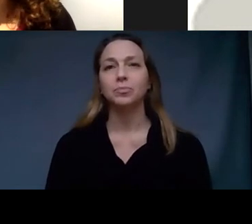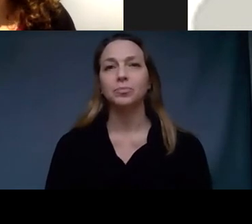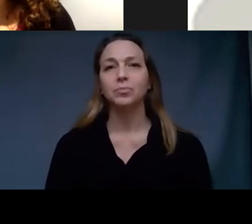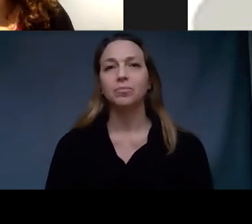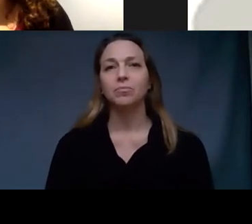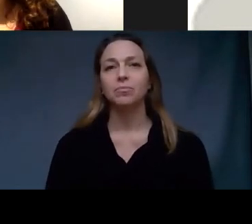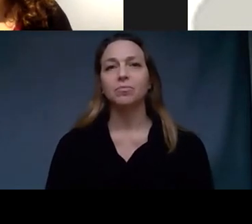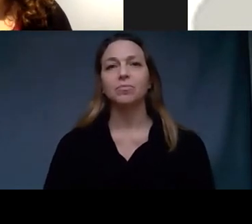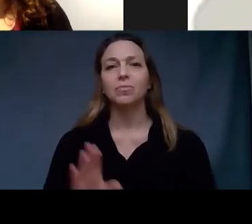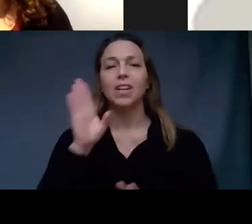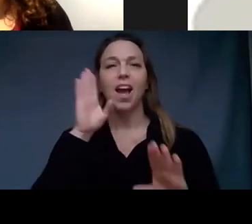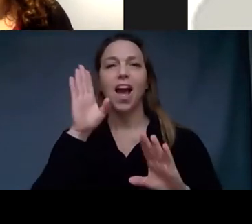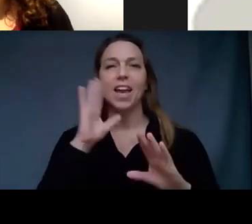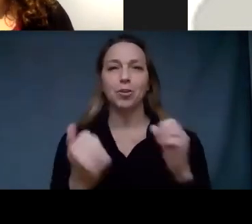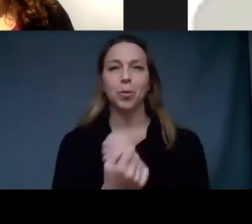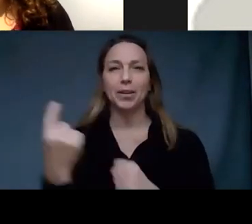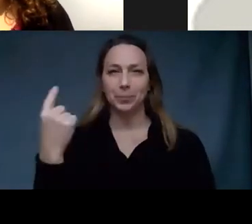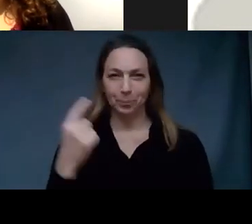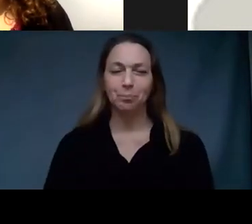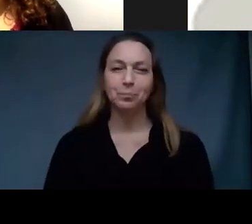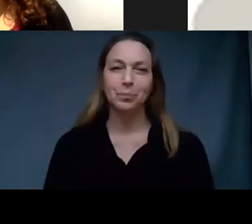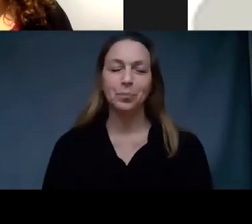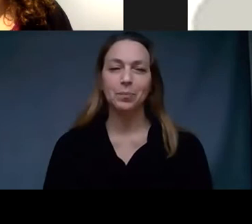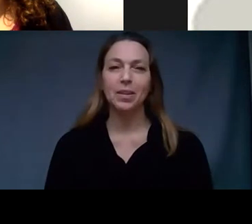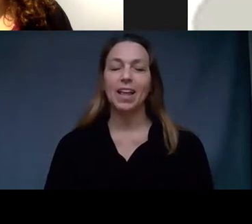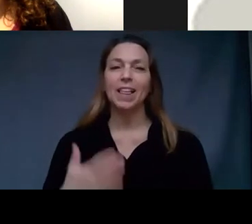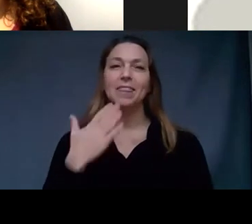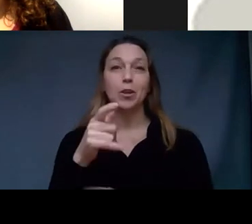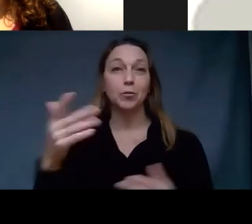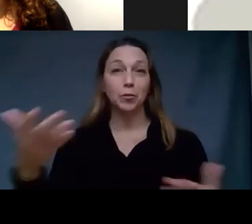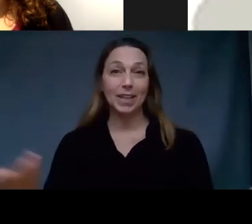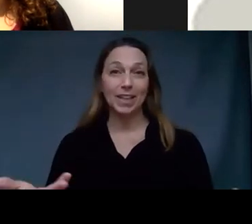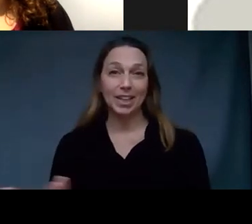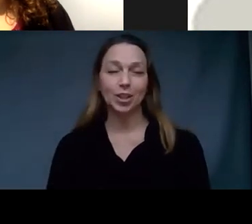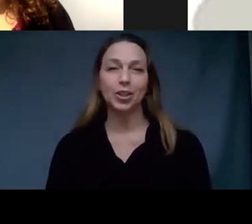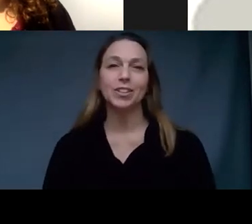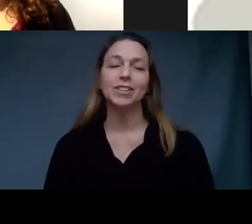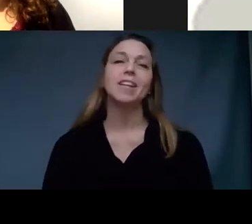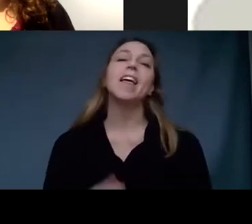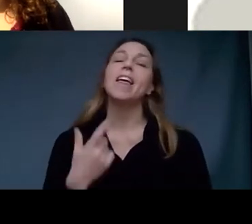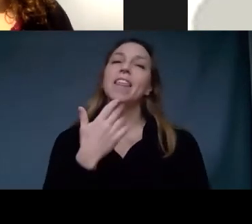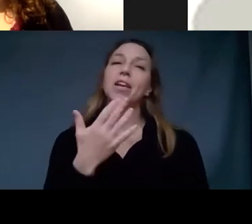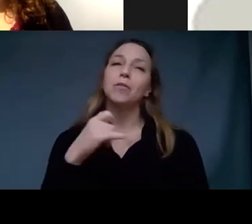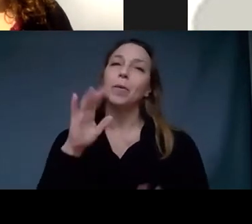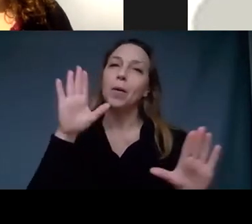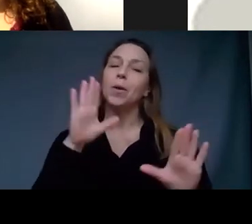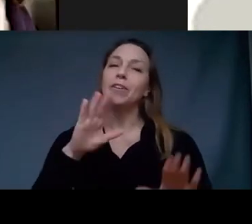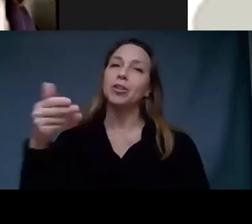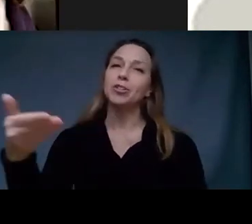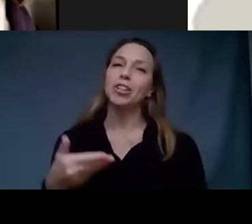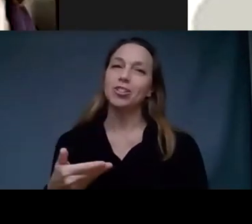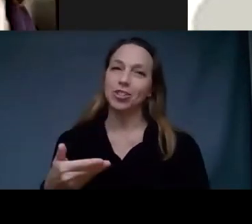Yeah, hi everybody. Thank you for being here. And thank you for that wonderful introduction, Janie.